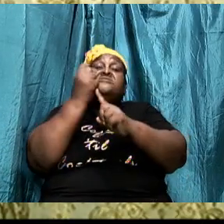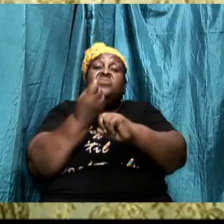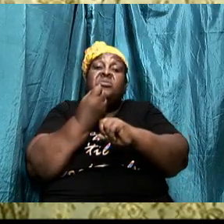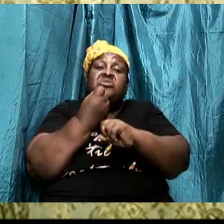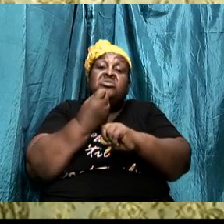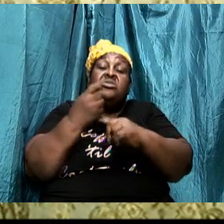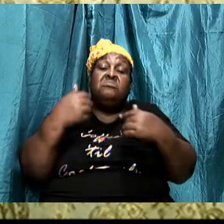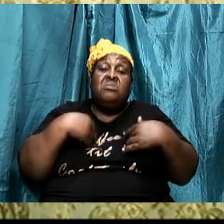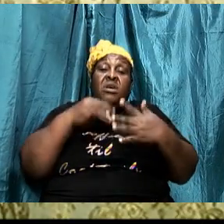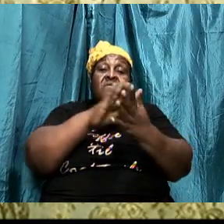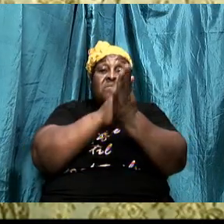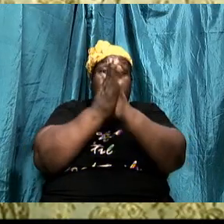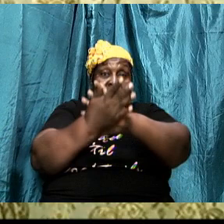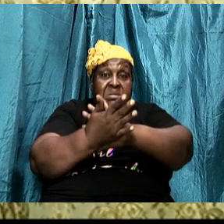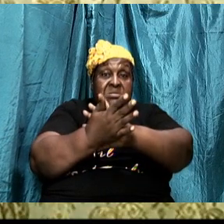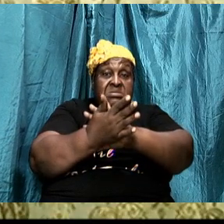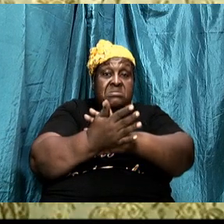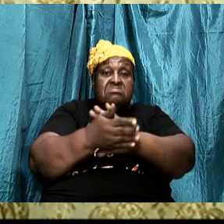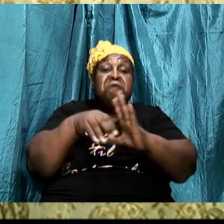peace in it